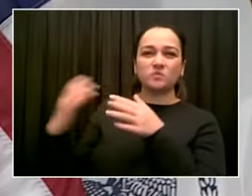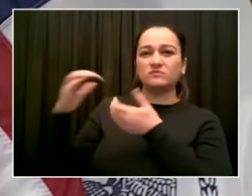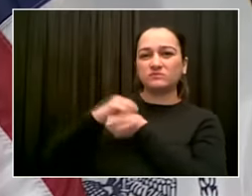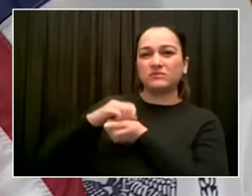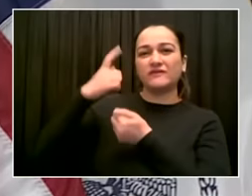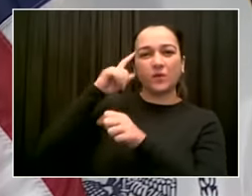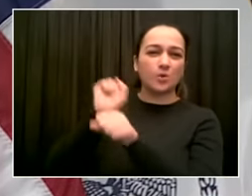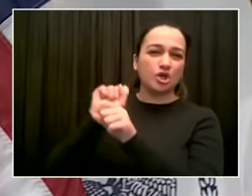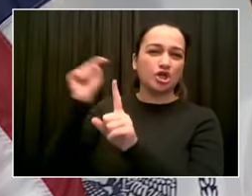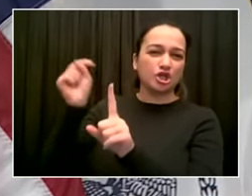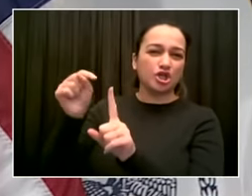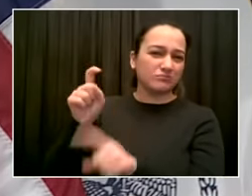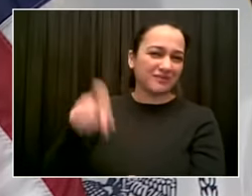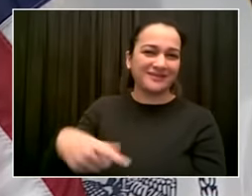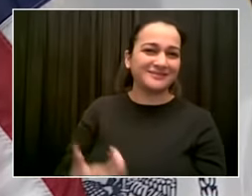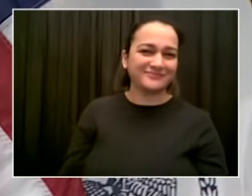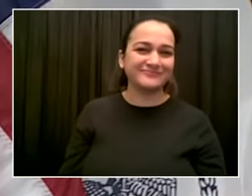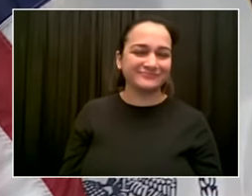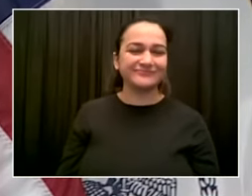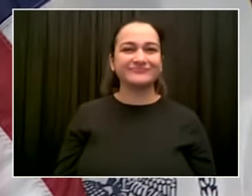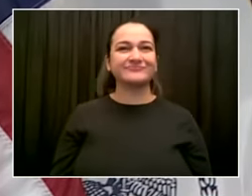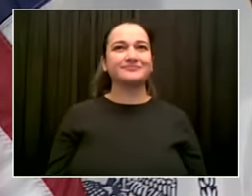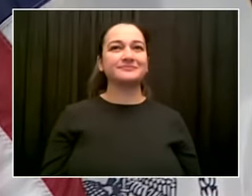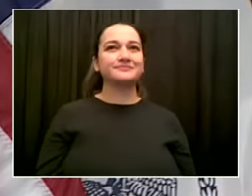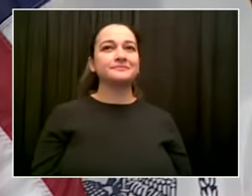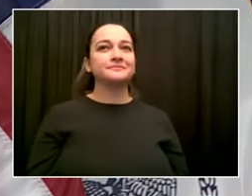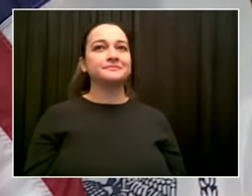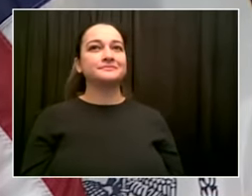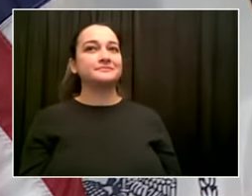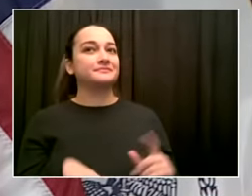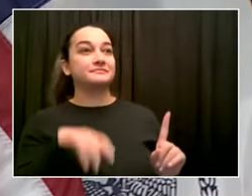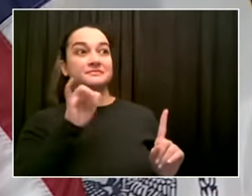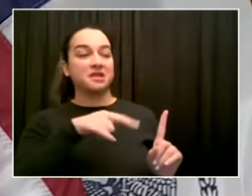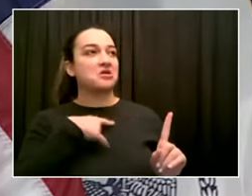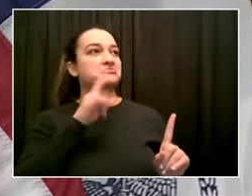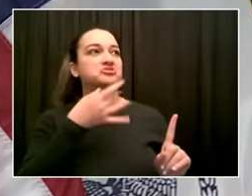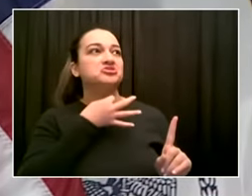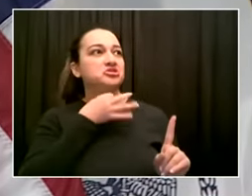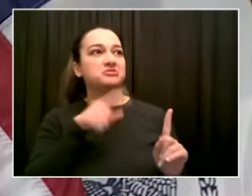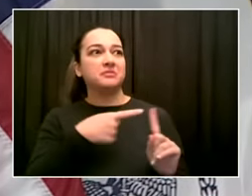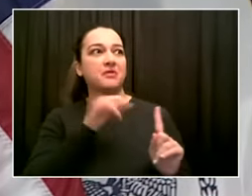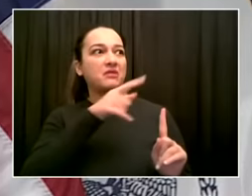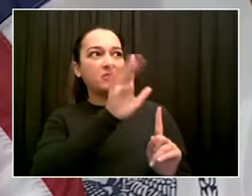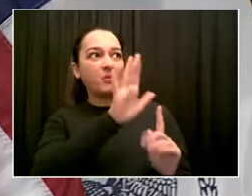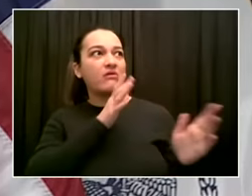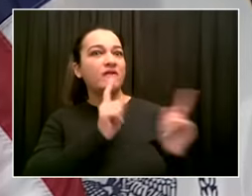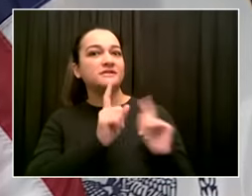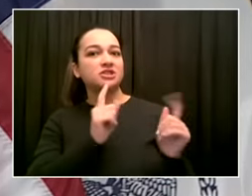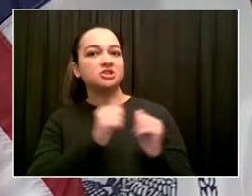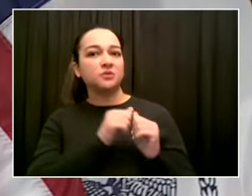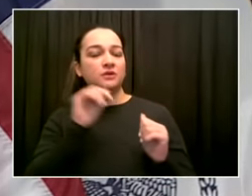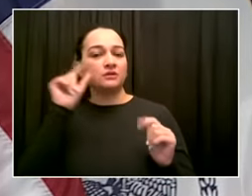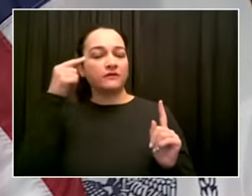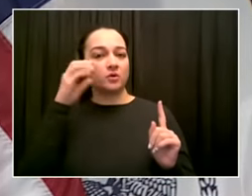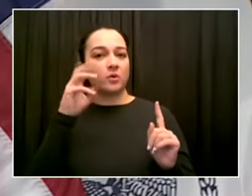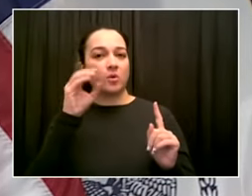That's it, actually. Go ahead to maybe call on someone else. I'm sorry, I just have one. No worries. Thanks a lot. Next is Matt from Newsday.